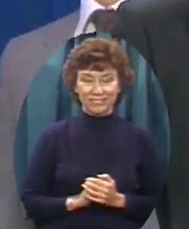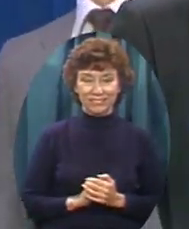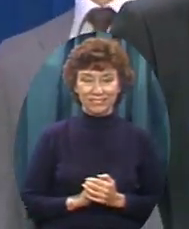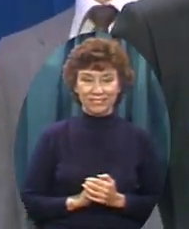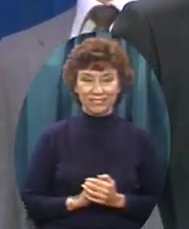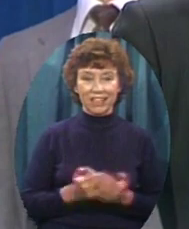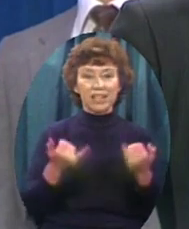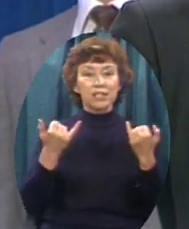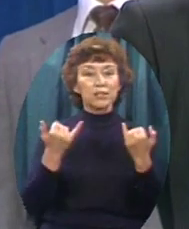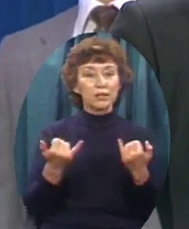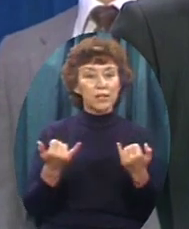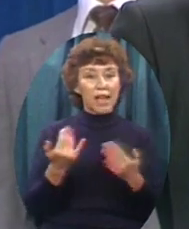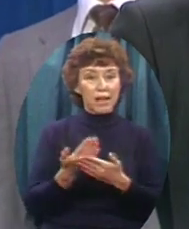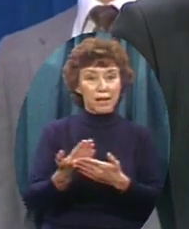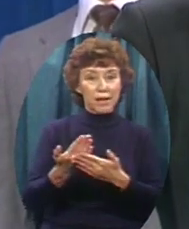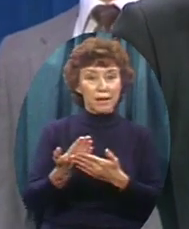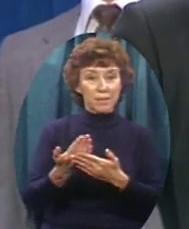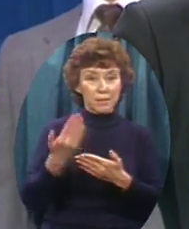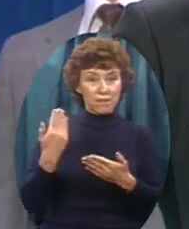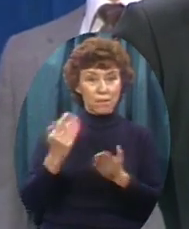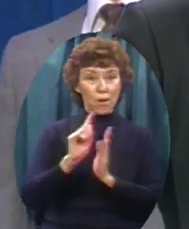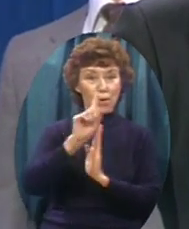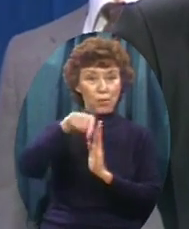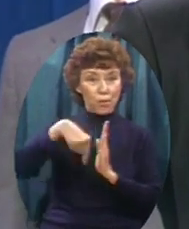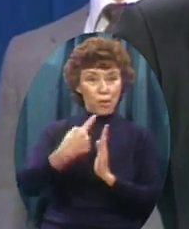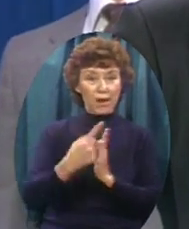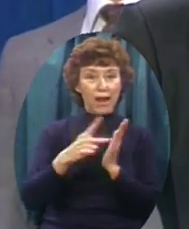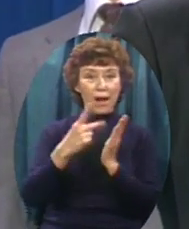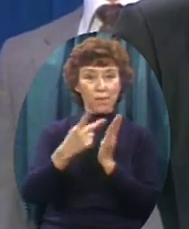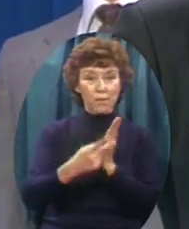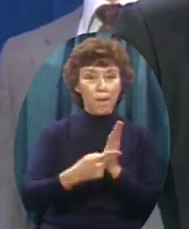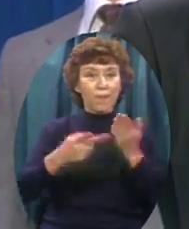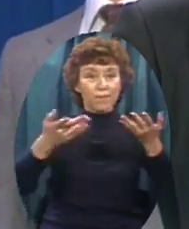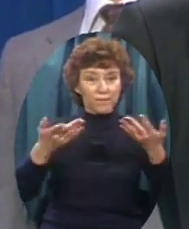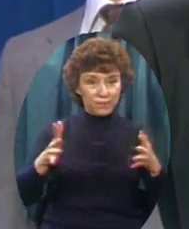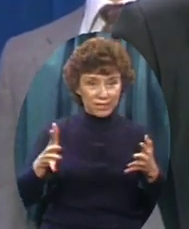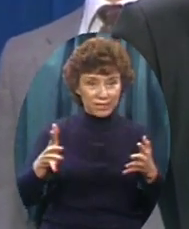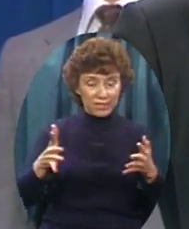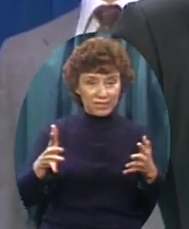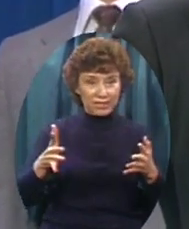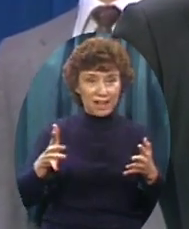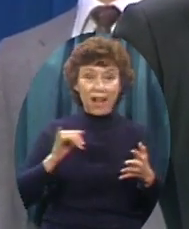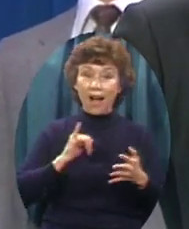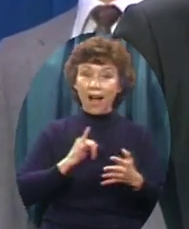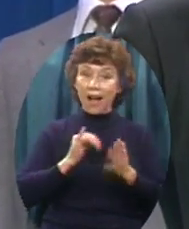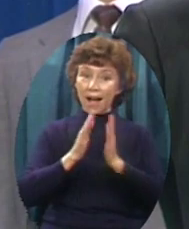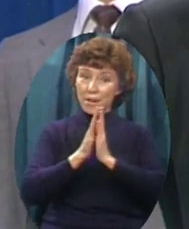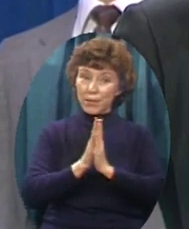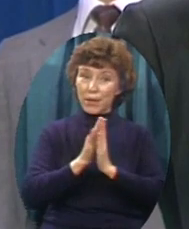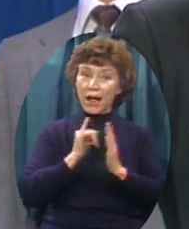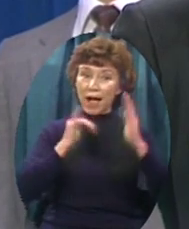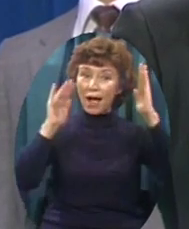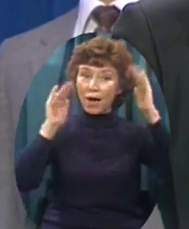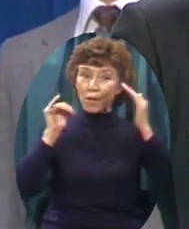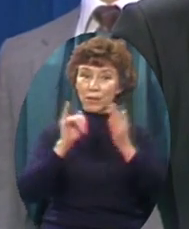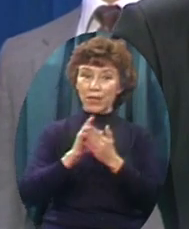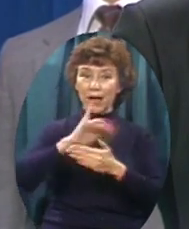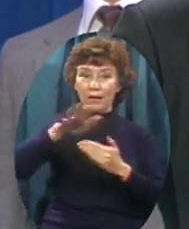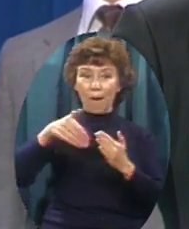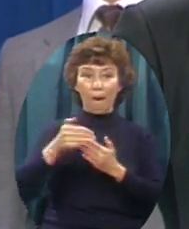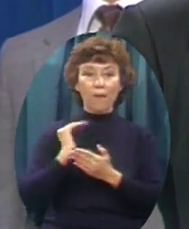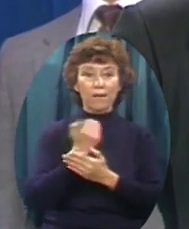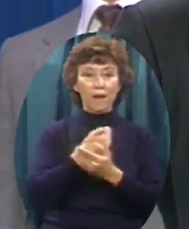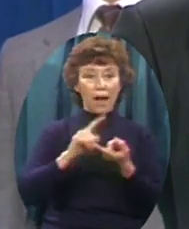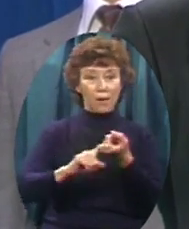And today, before this one-hour program is history, I'm praying, I'm hoping that all of our friends